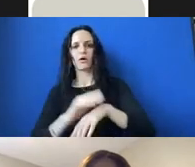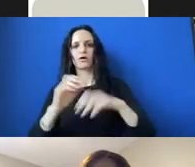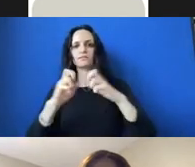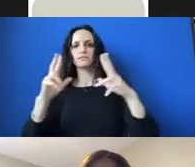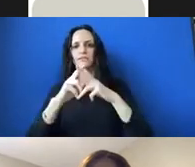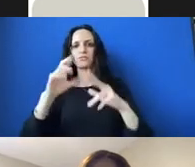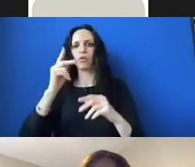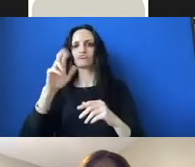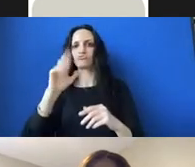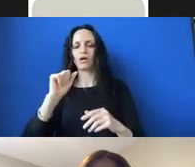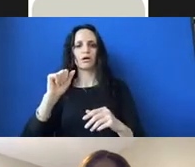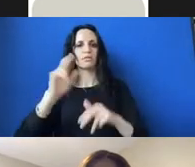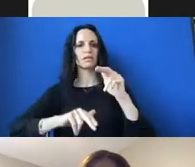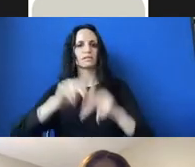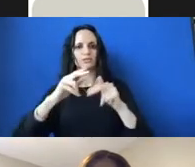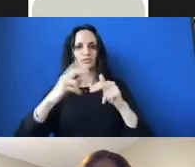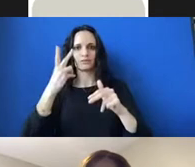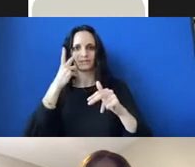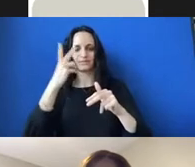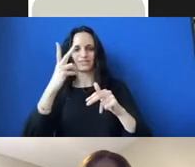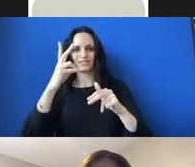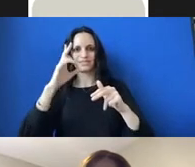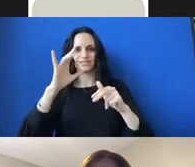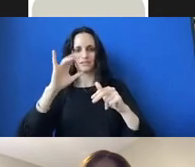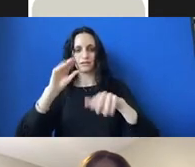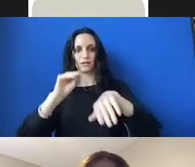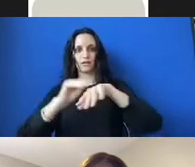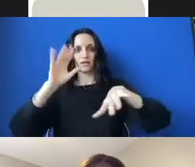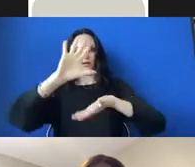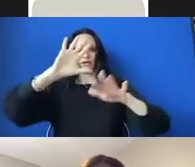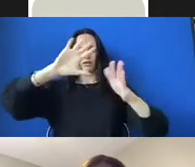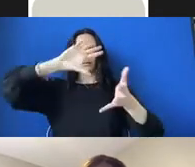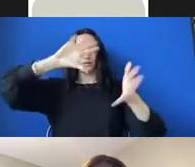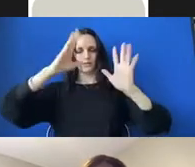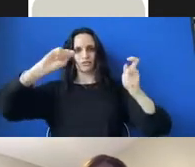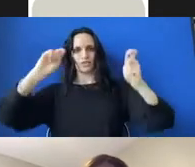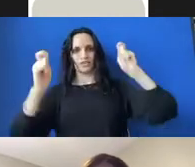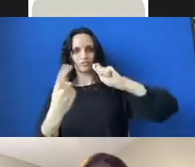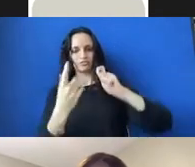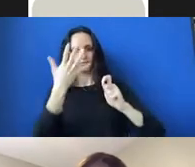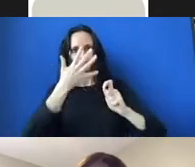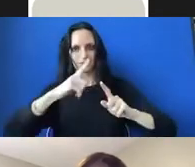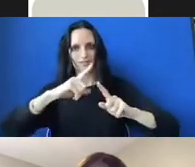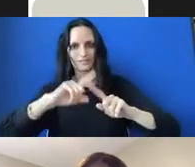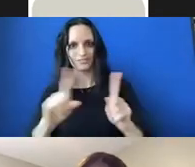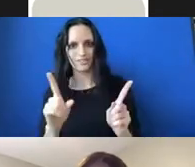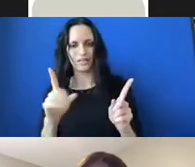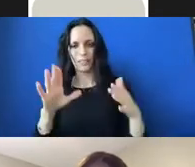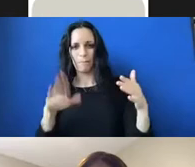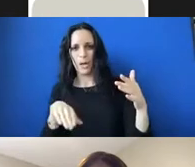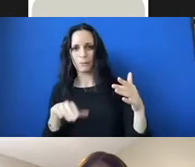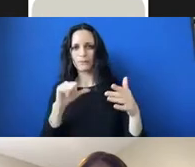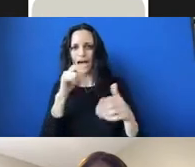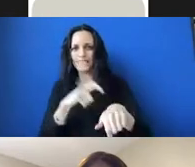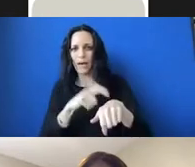as you can see, it's transformed into something entirely different. And then I don't think we have time, but the bottom is a